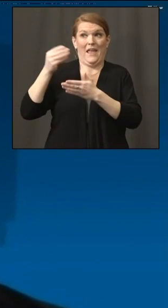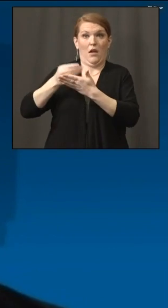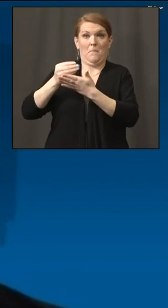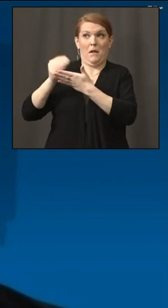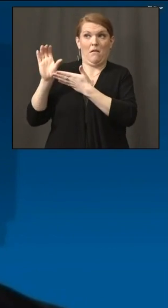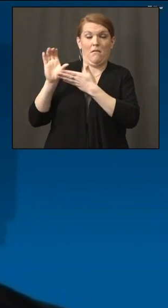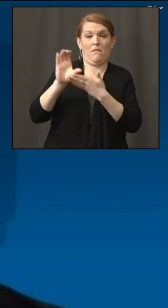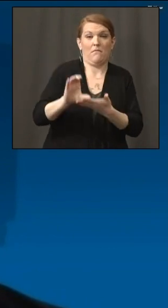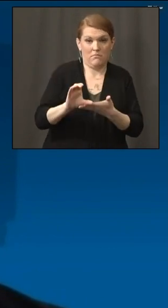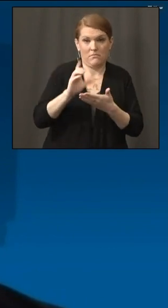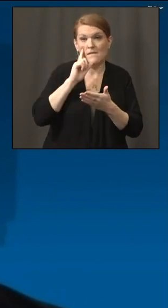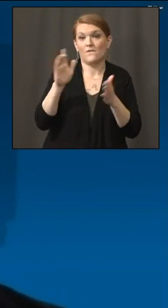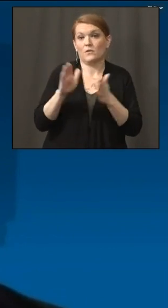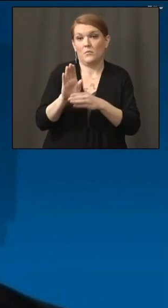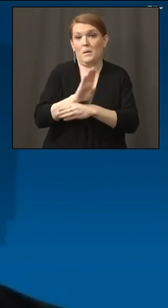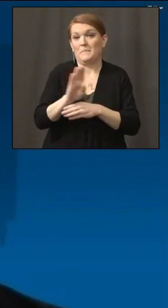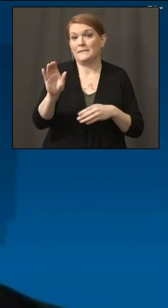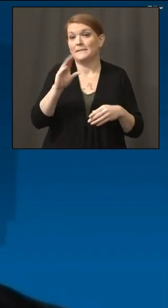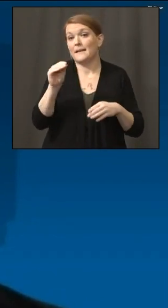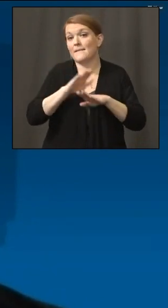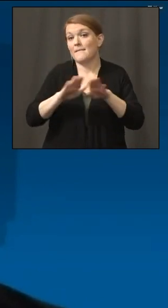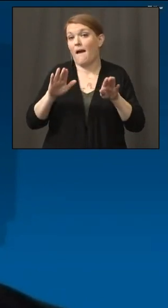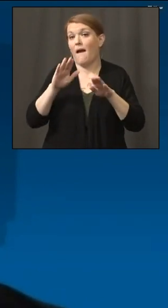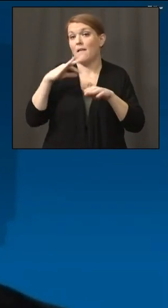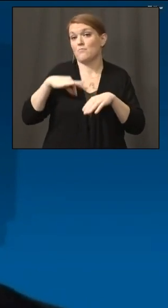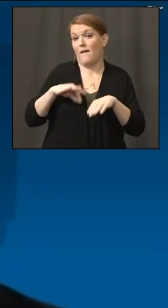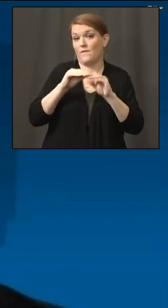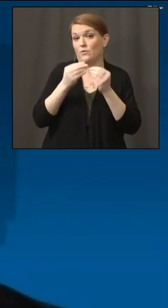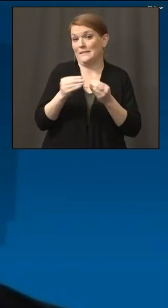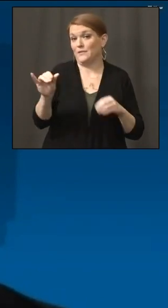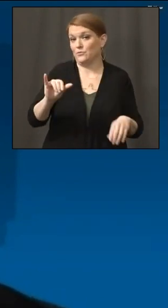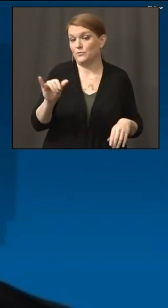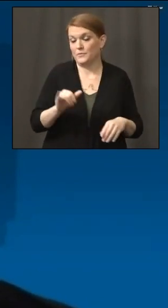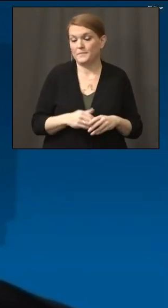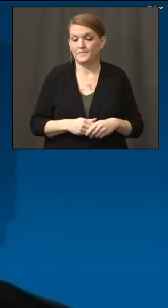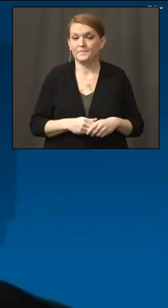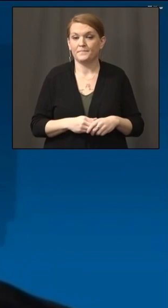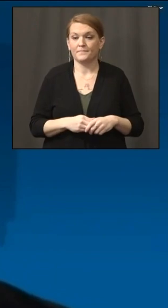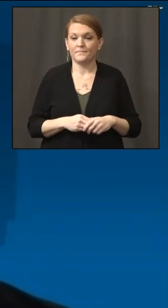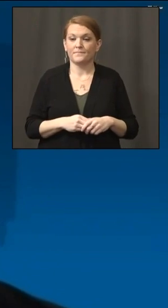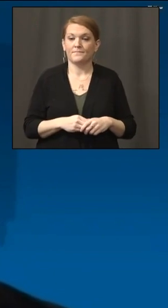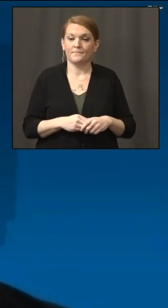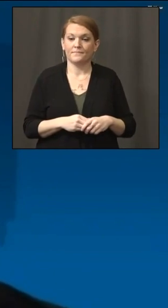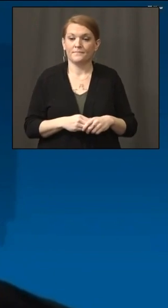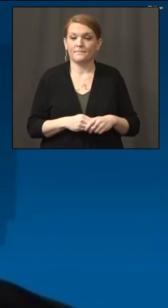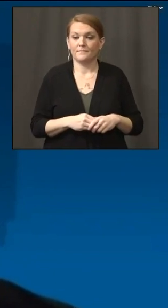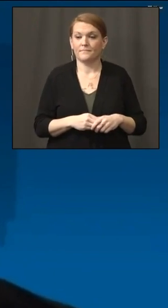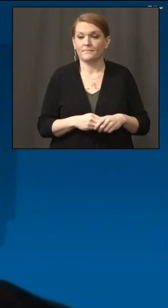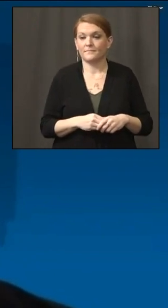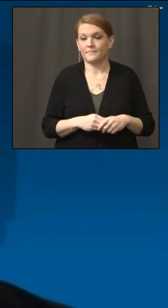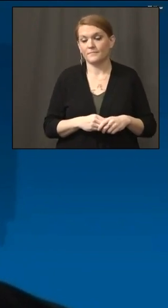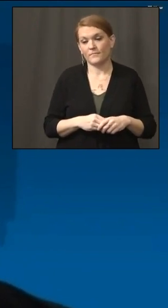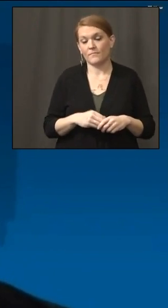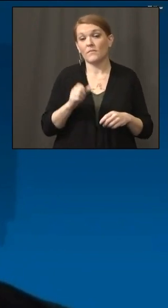for small businesses and nonprofits, as the Governor mentioned. So, first and foremost, the DECD